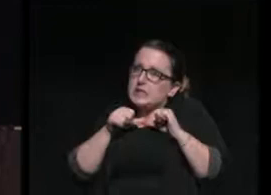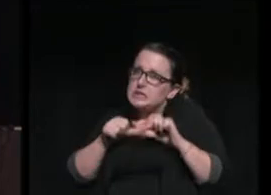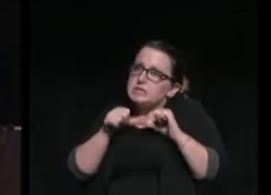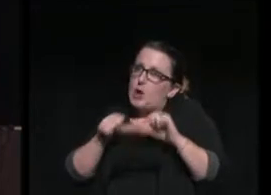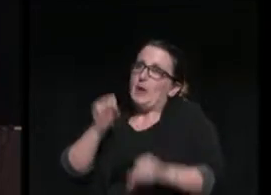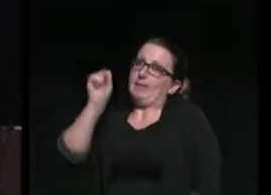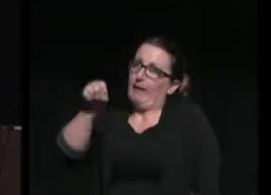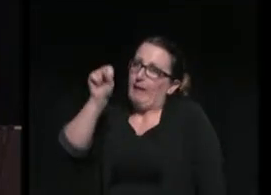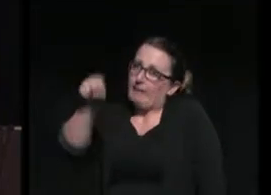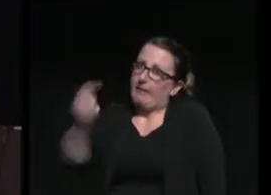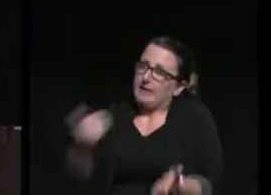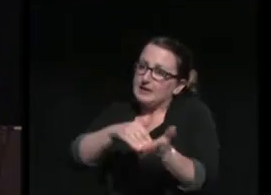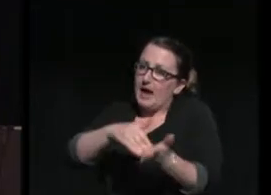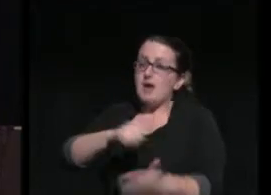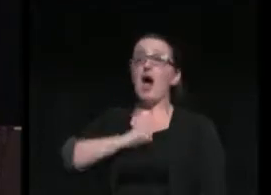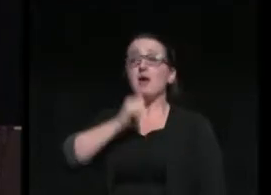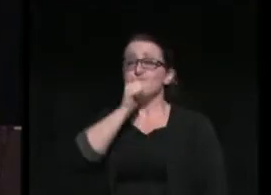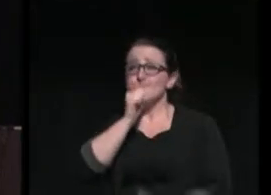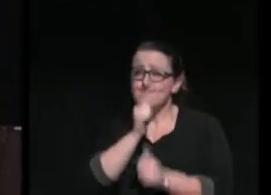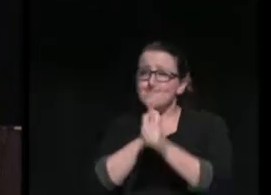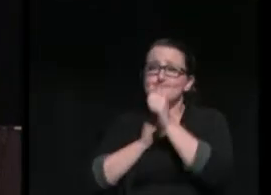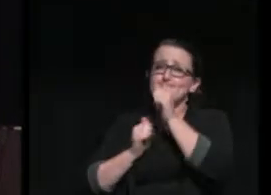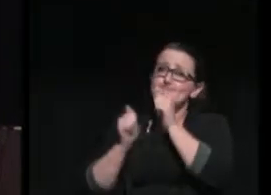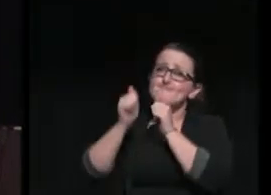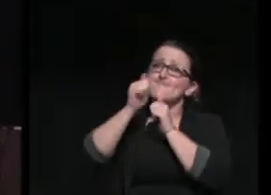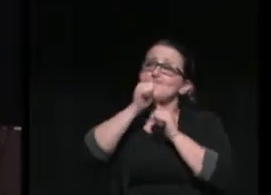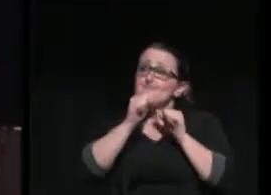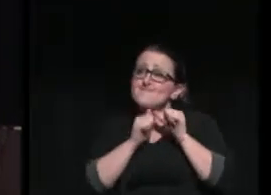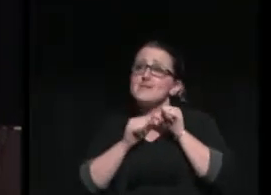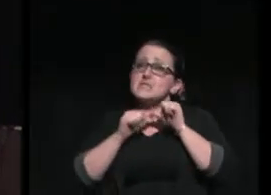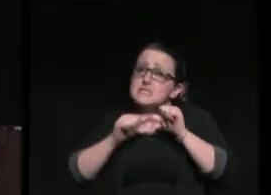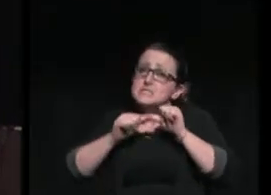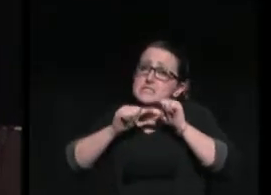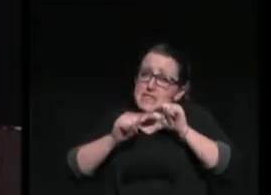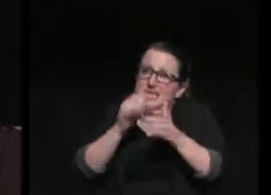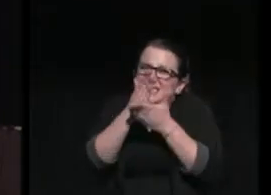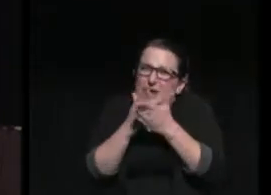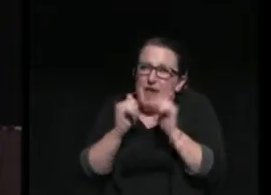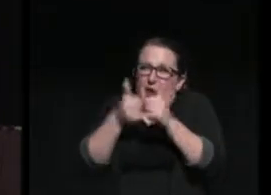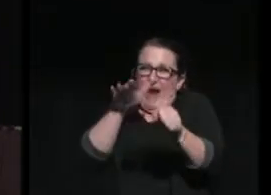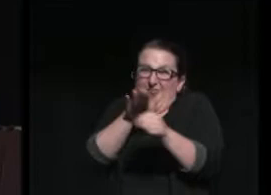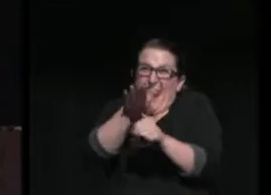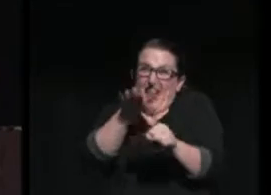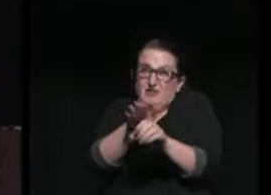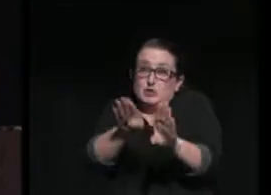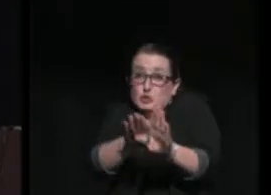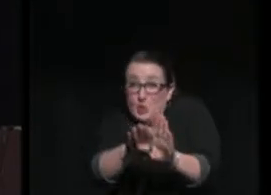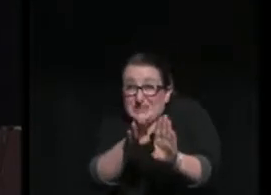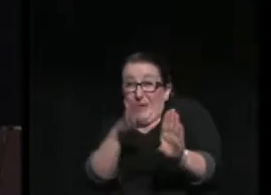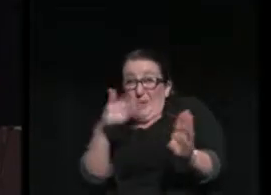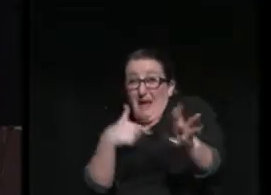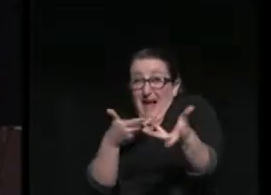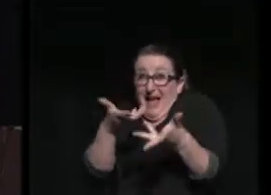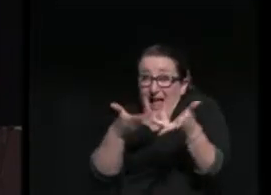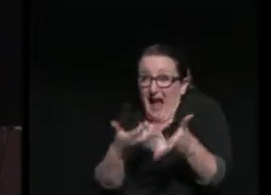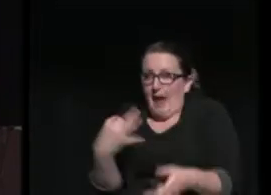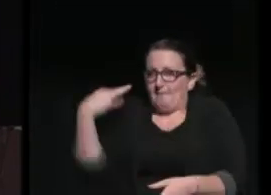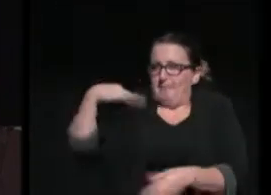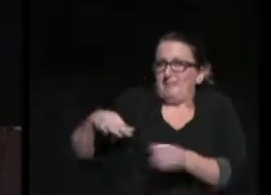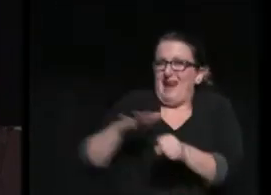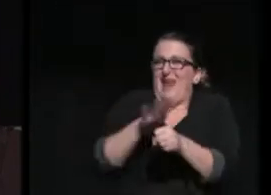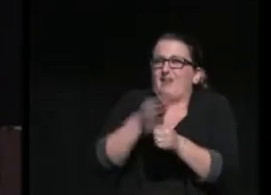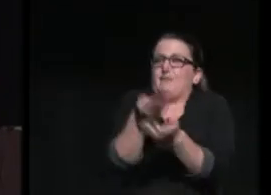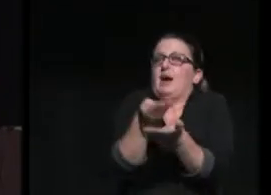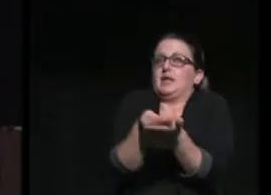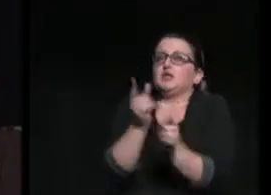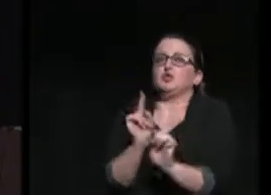But I stuck it out. Somehow, enough doors stayed open to me that after a couple of years, I had made enough money to attend graduate